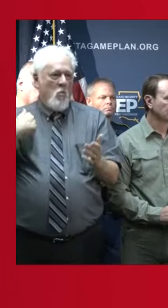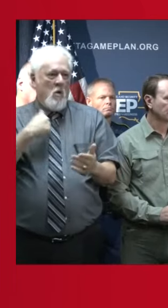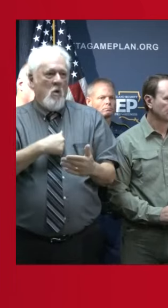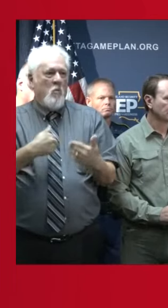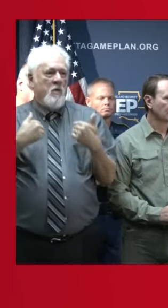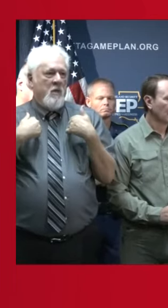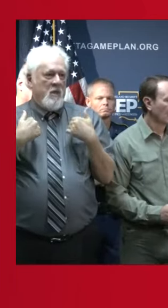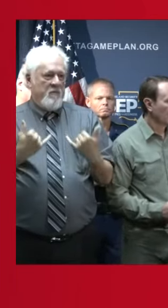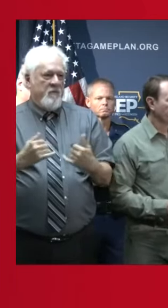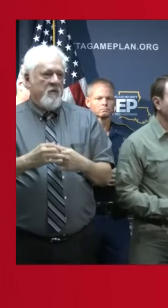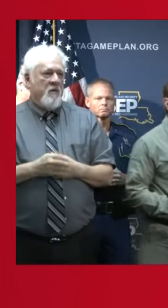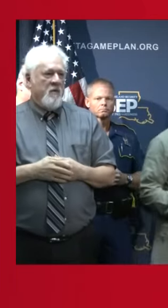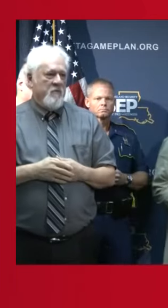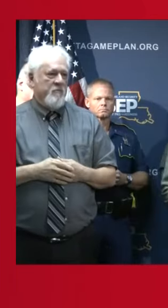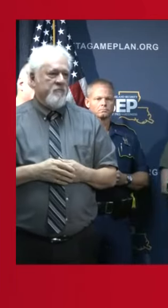in.